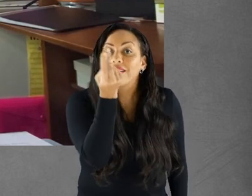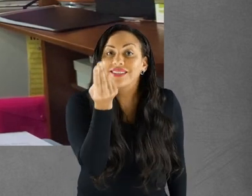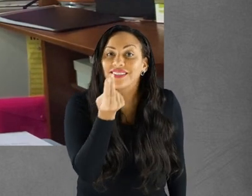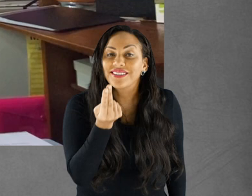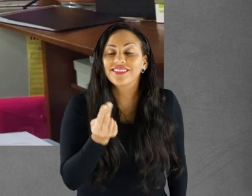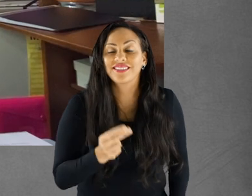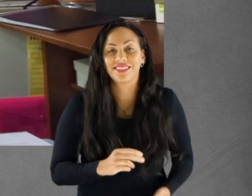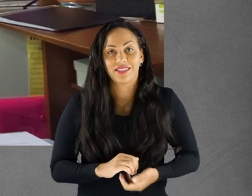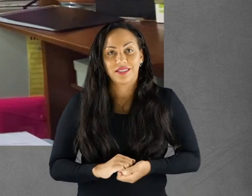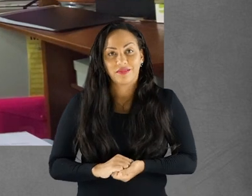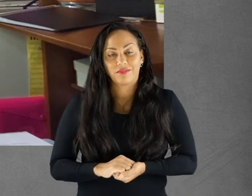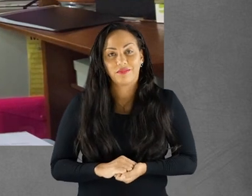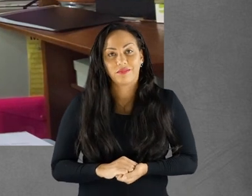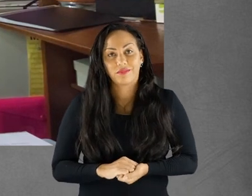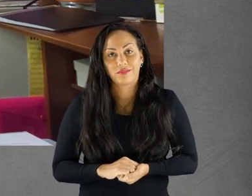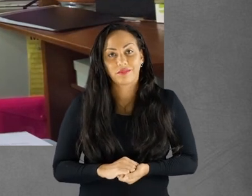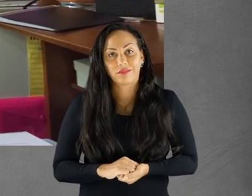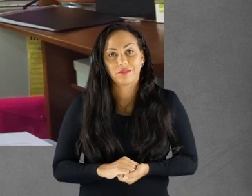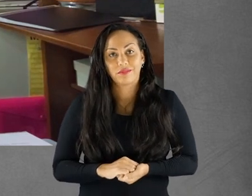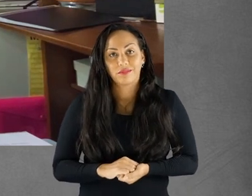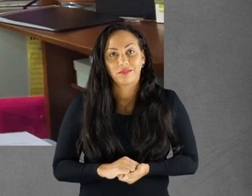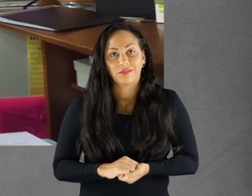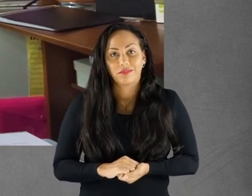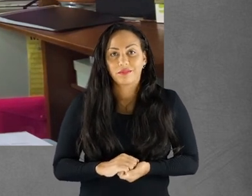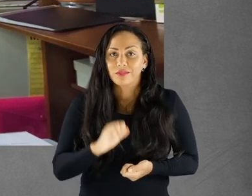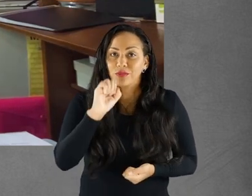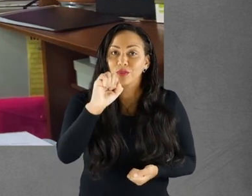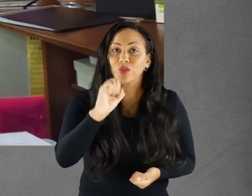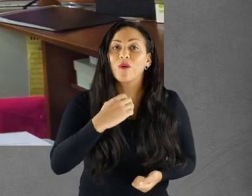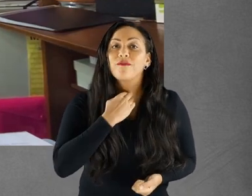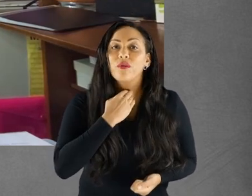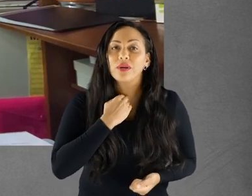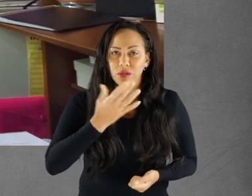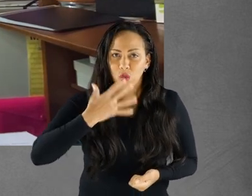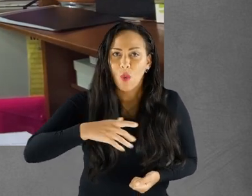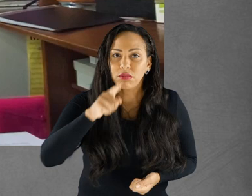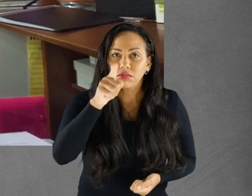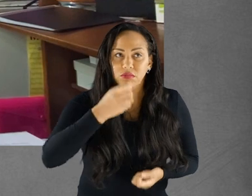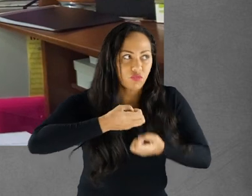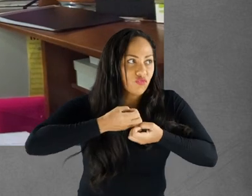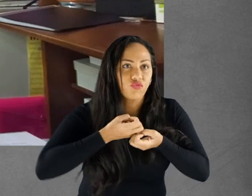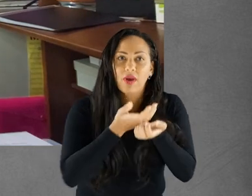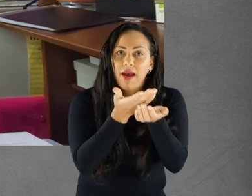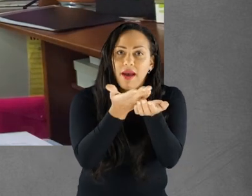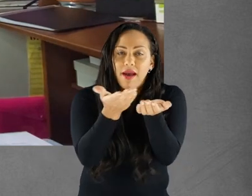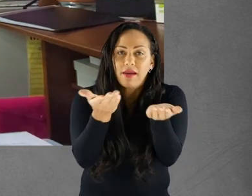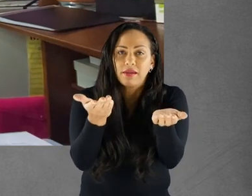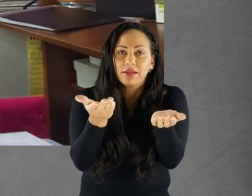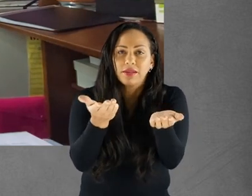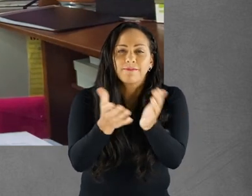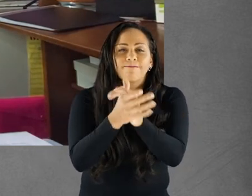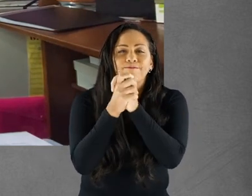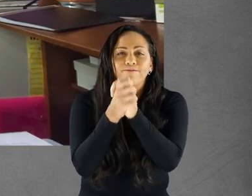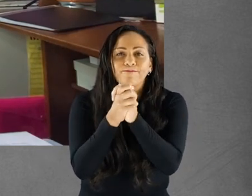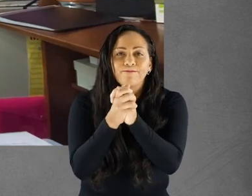If you write, if you are an artist, if you want